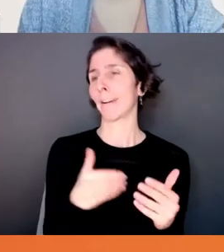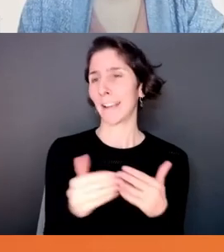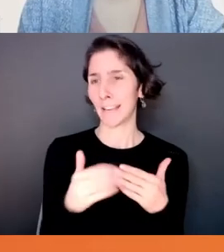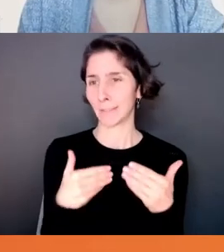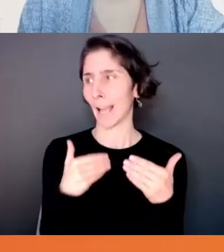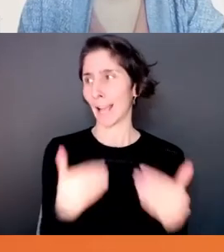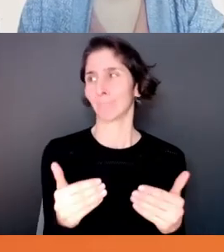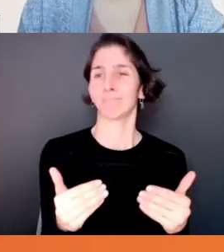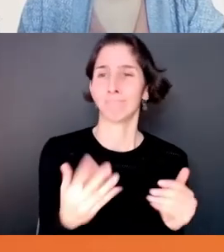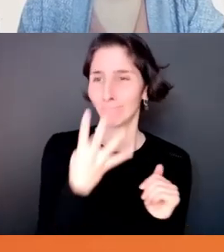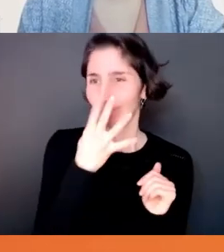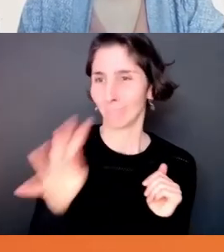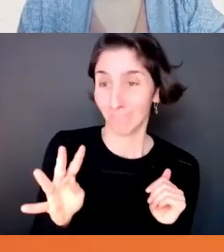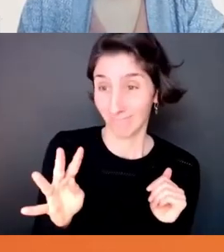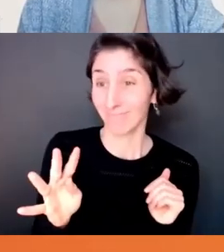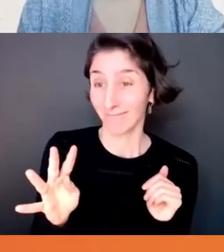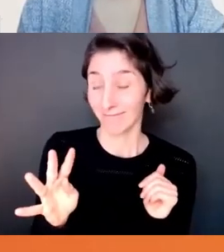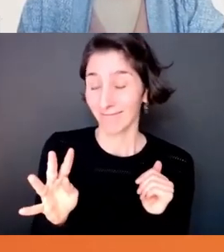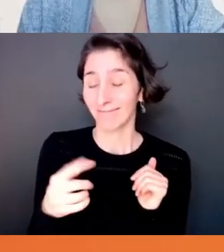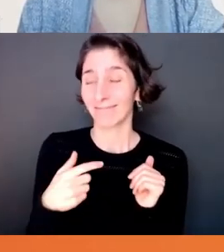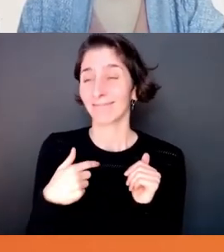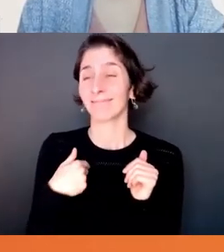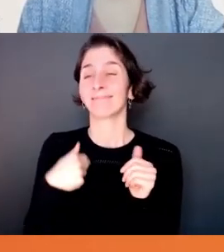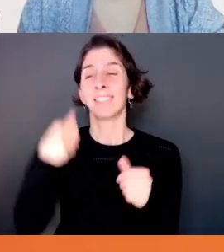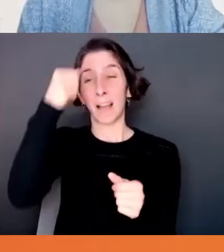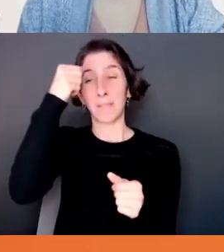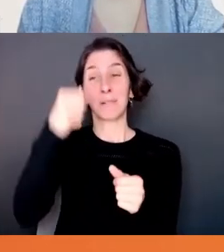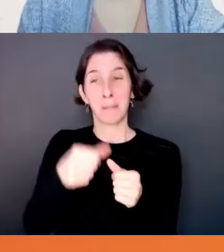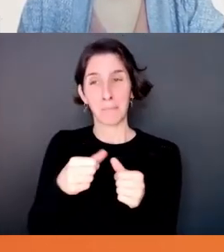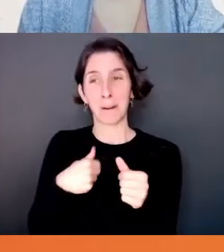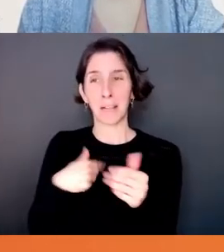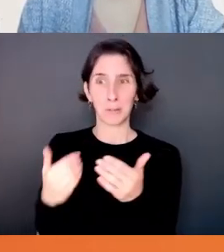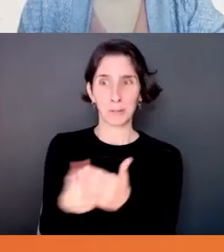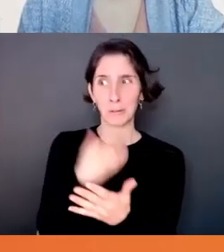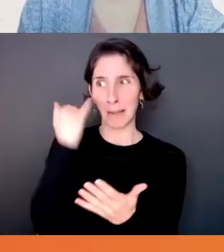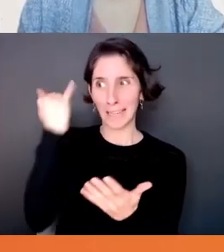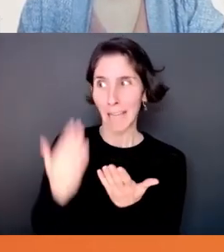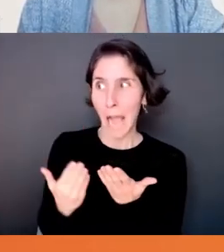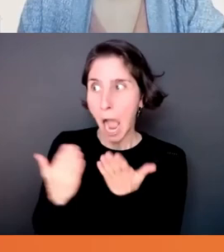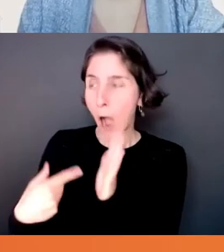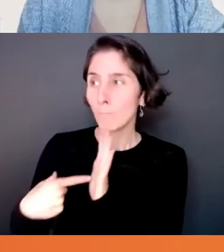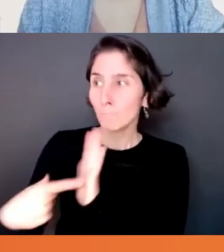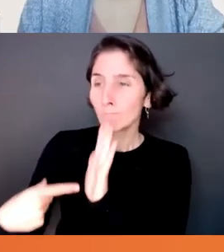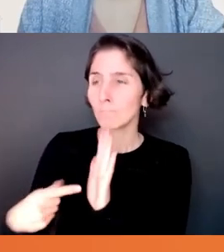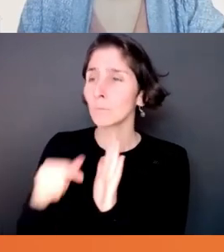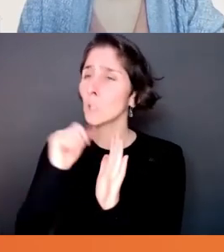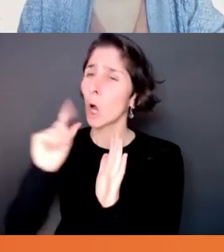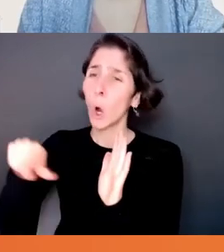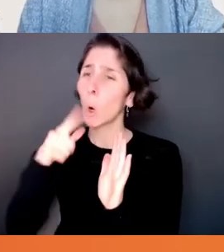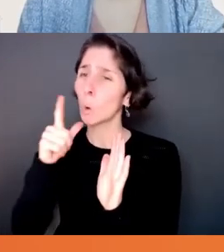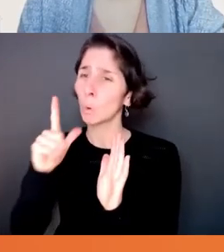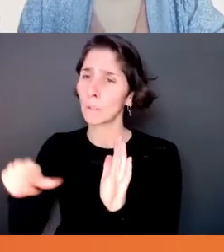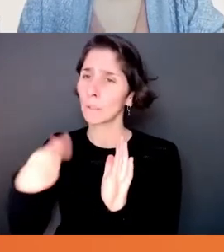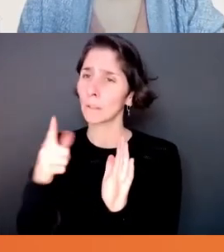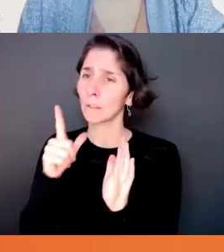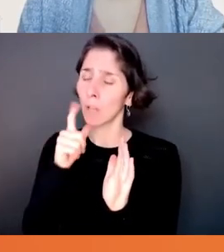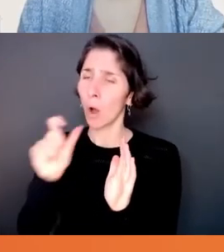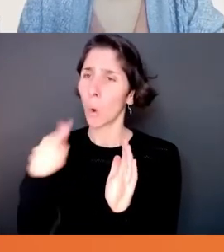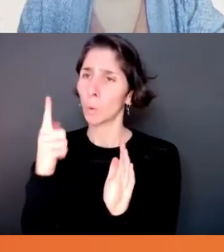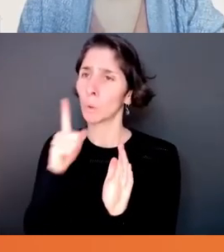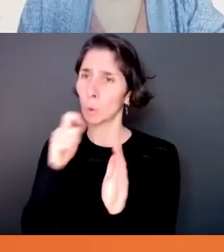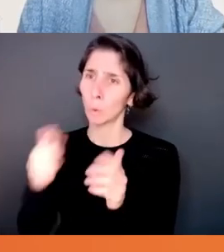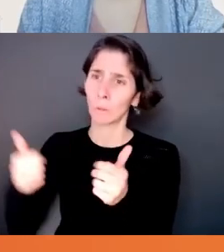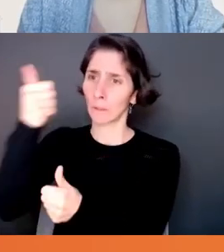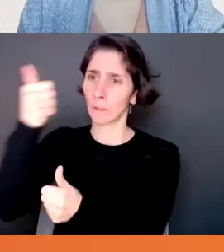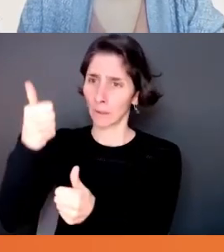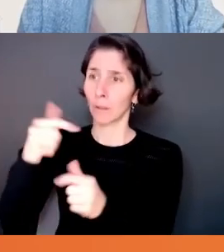remember I would always, you know, present new ideas and new thinking to, it wasn't just my leadership, but just even other colleagues. And they would tell me